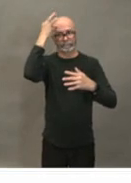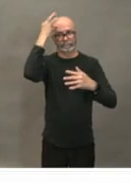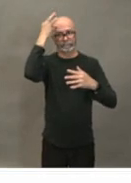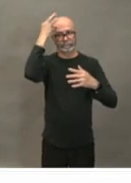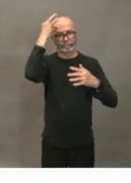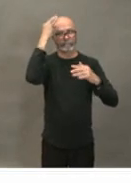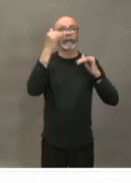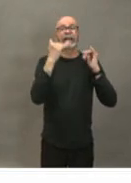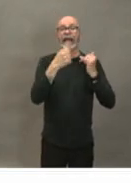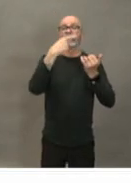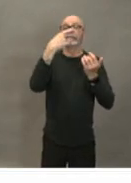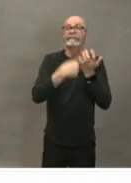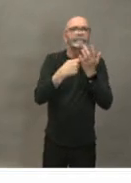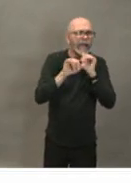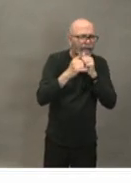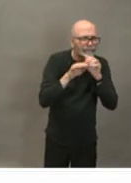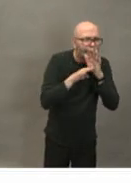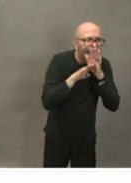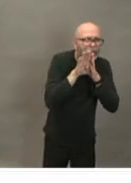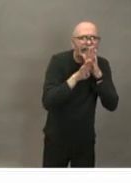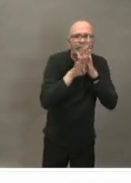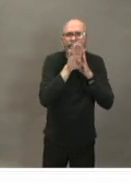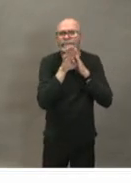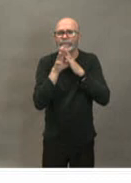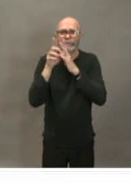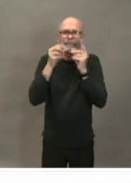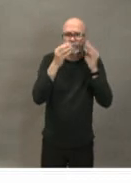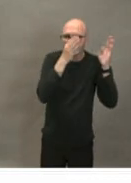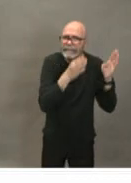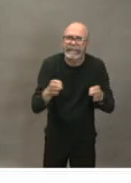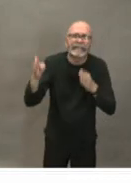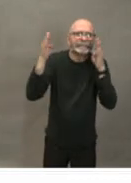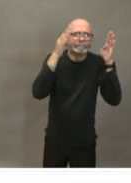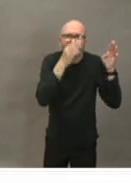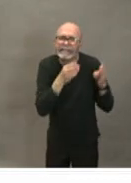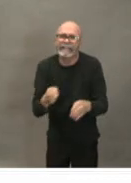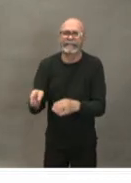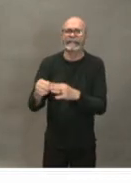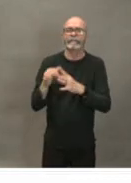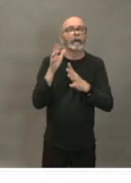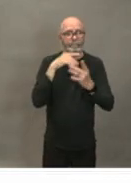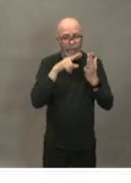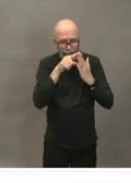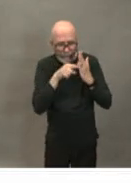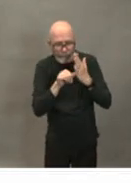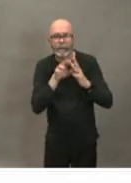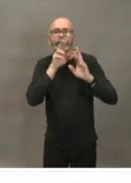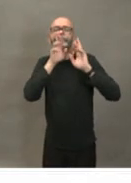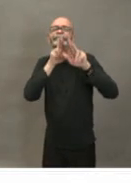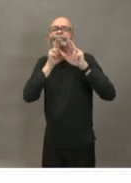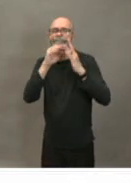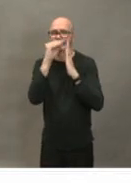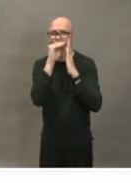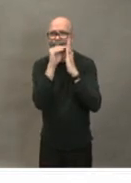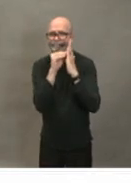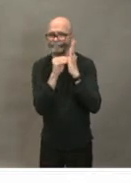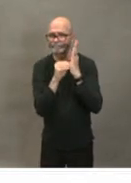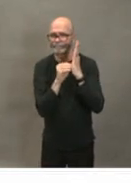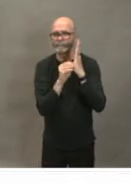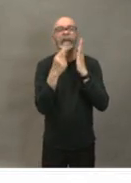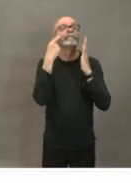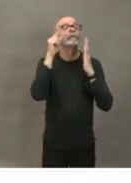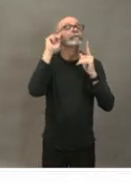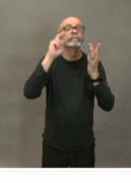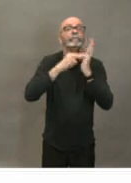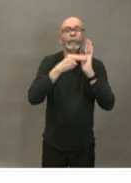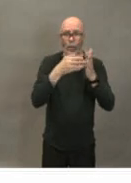to develop response plans for cruise ships at a high level we need it's it's the west coast there's